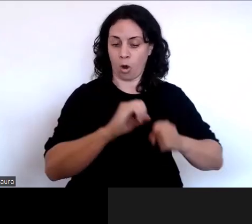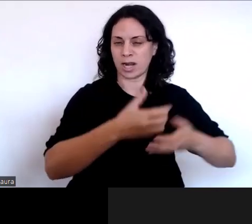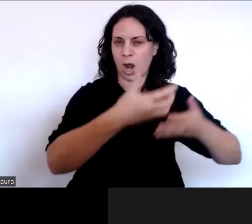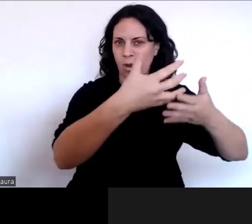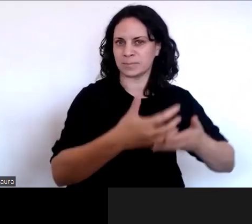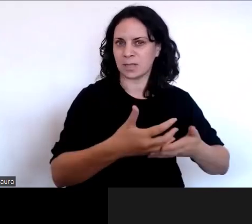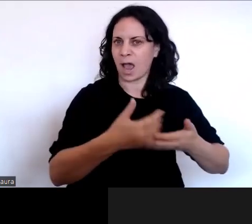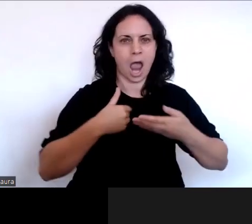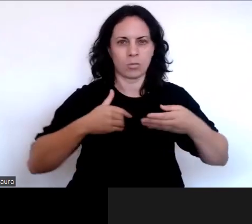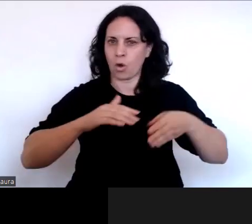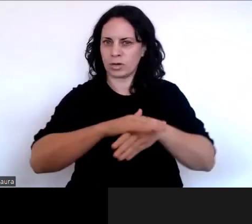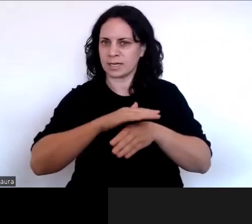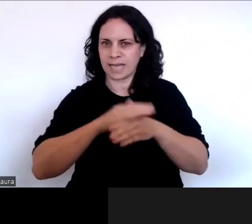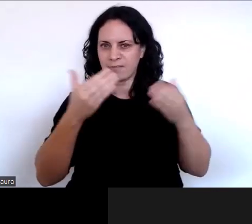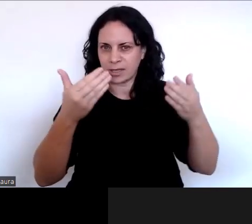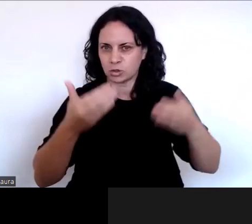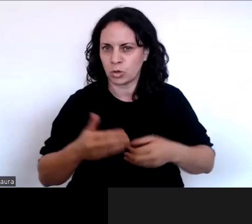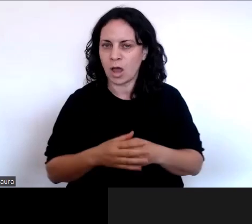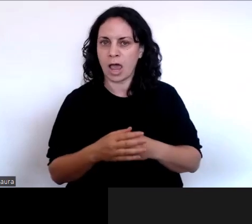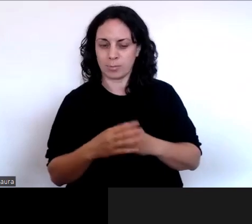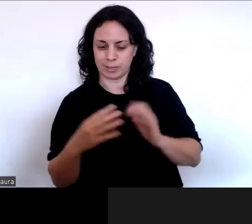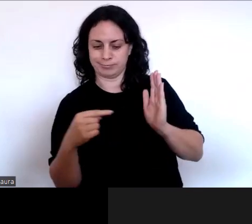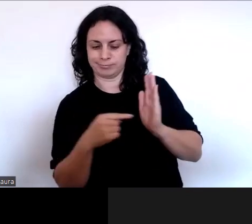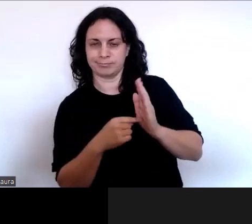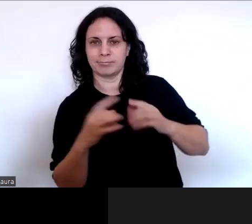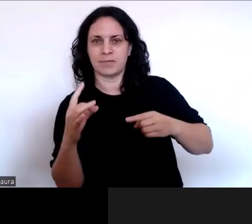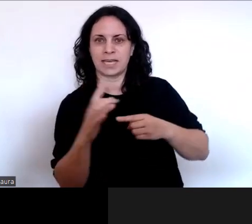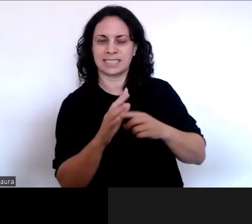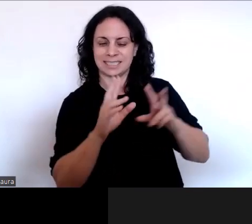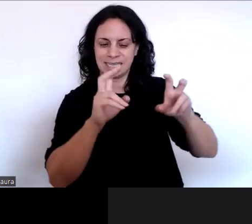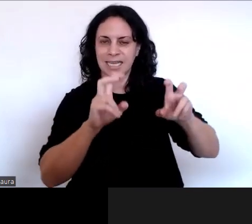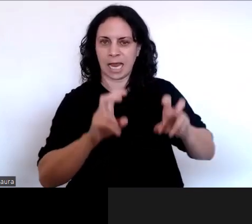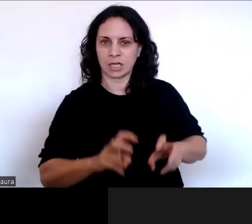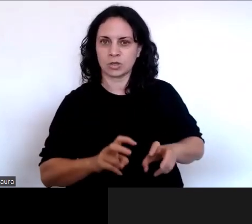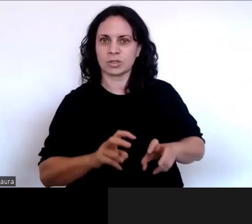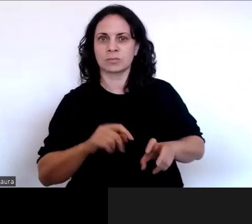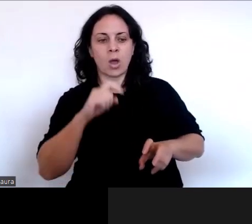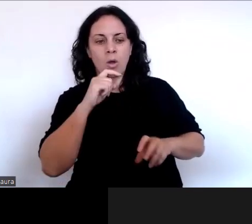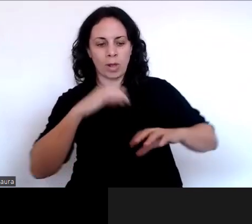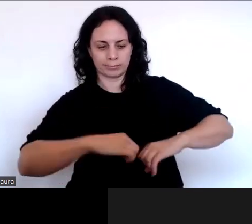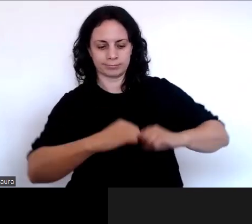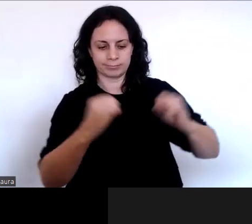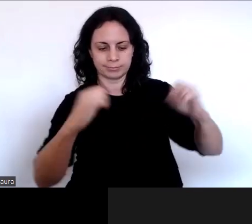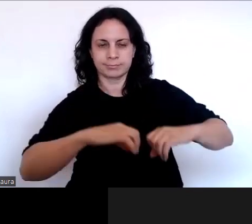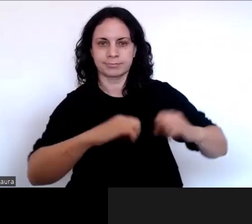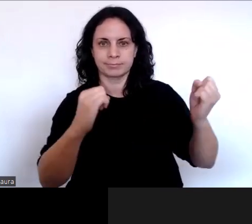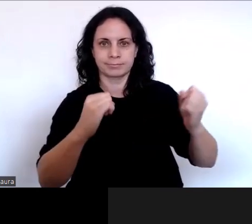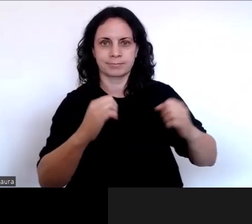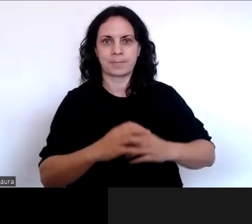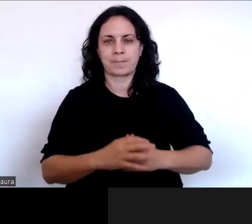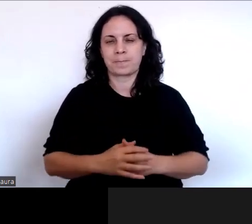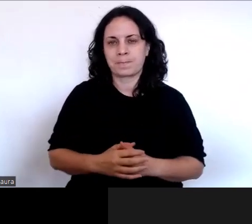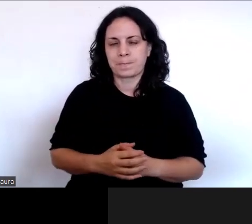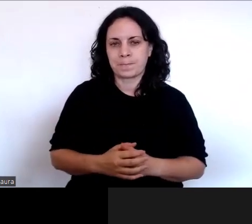some detail some of the key issues that we're going to look at. One thing, though, that I thought